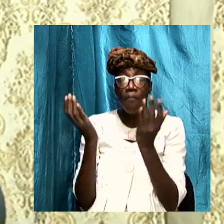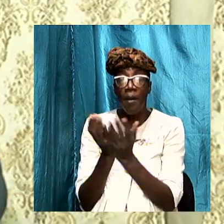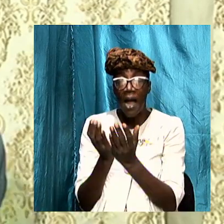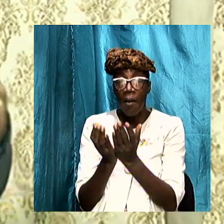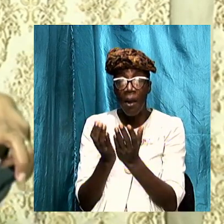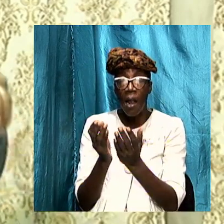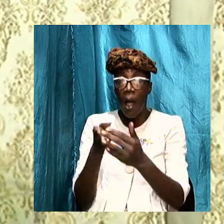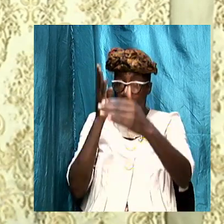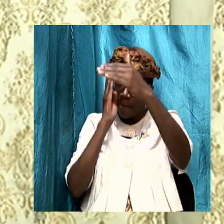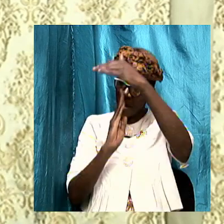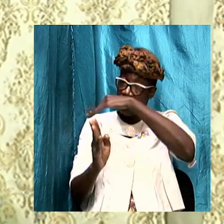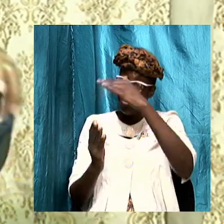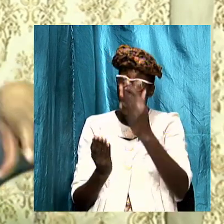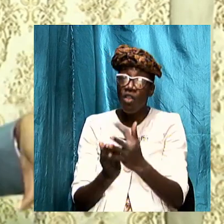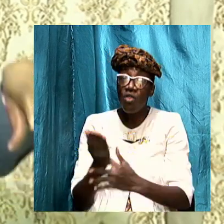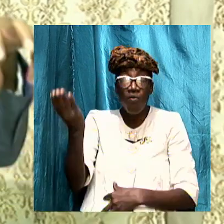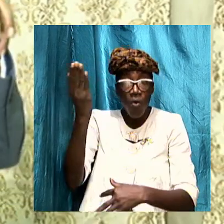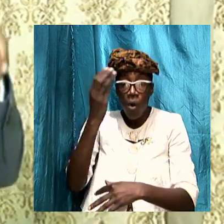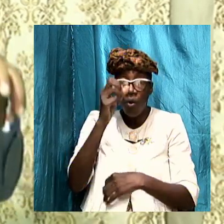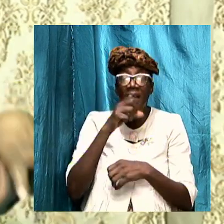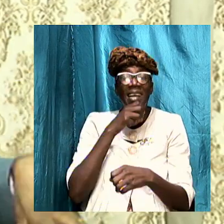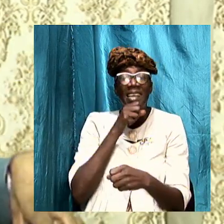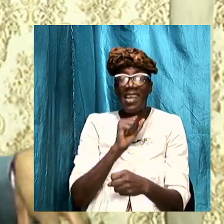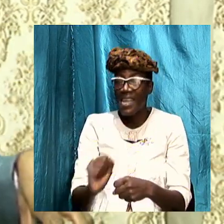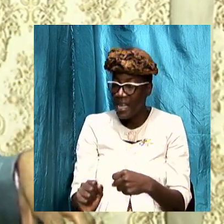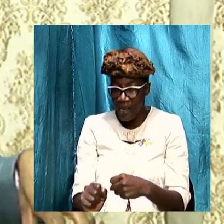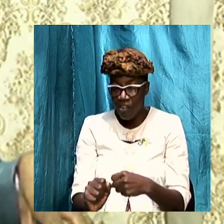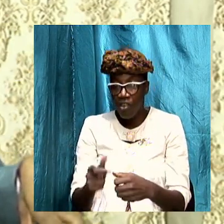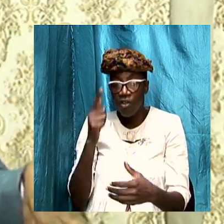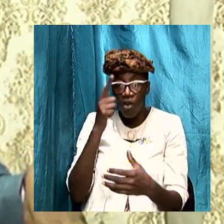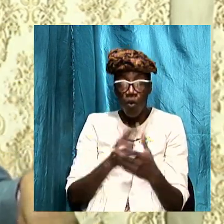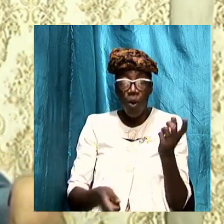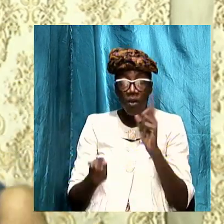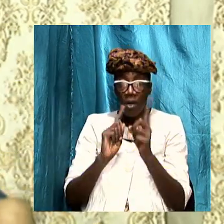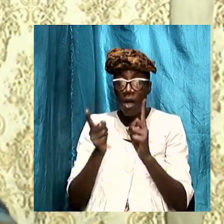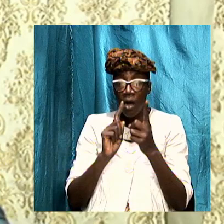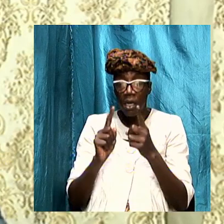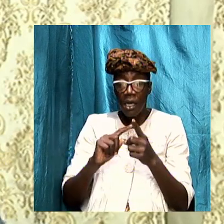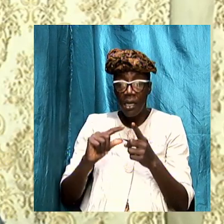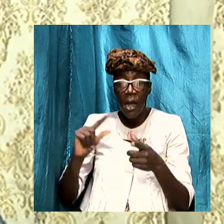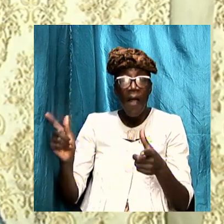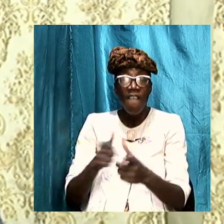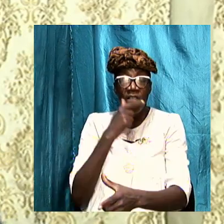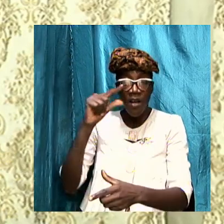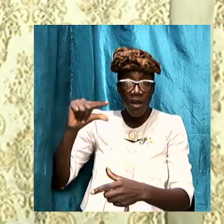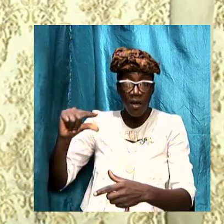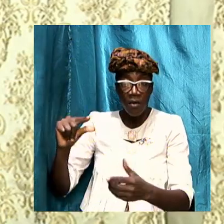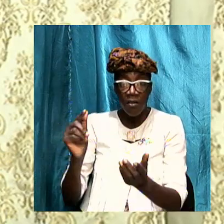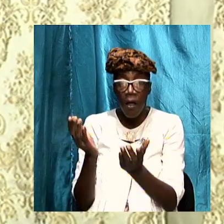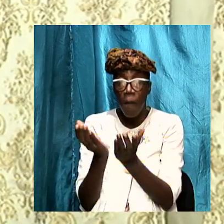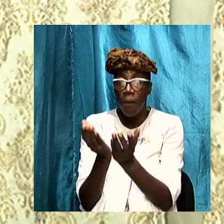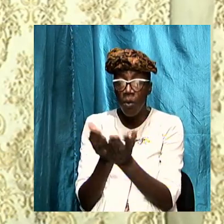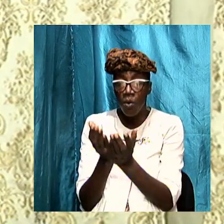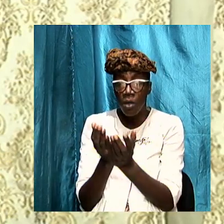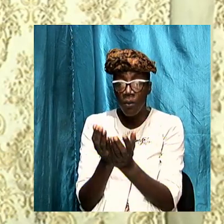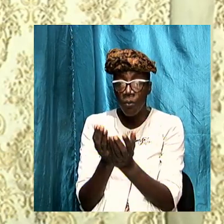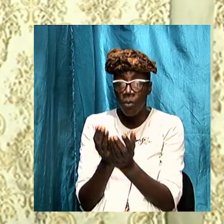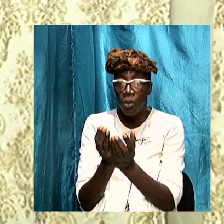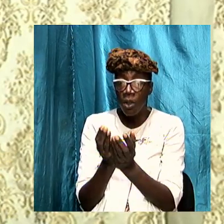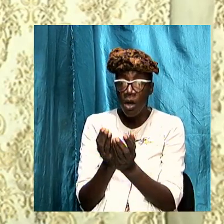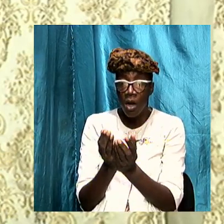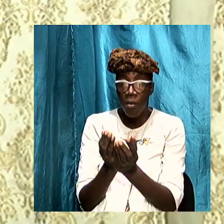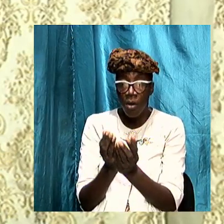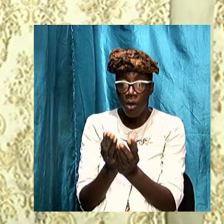so what we spoke about what is there in Genesis Genesis talk about the scepter shall not depart from